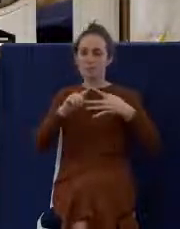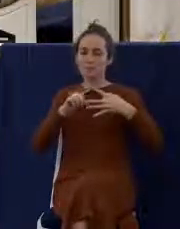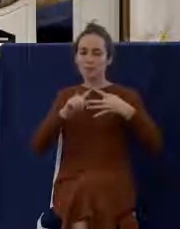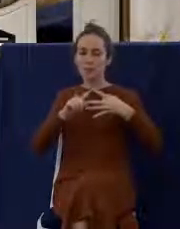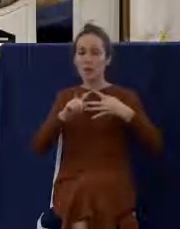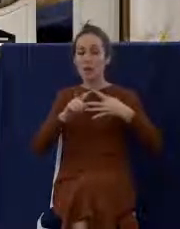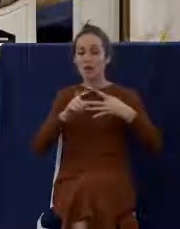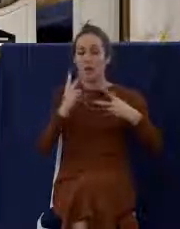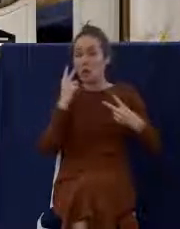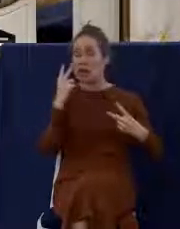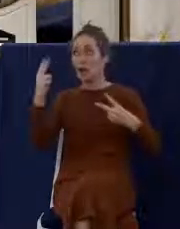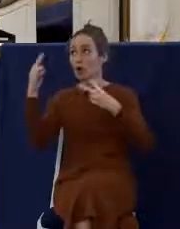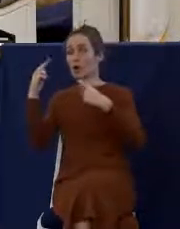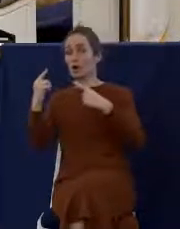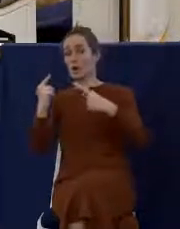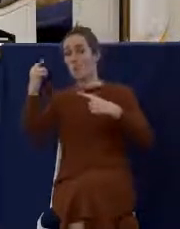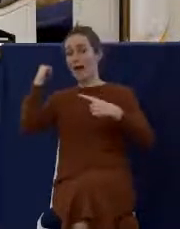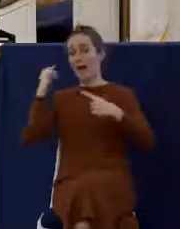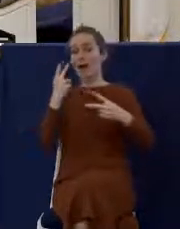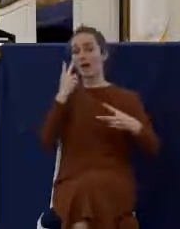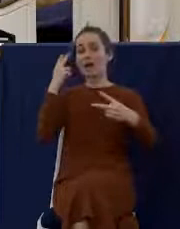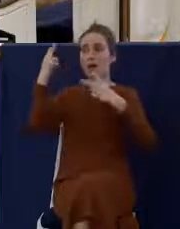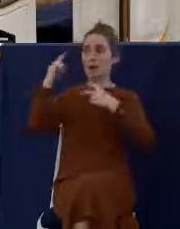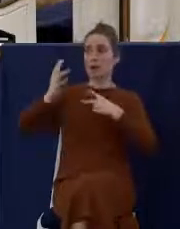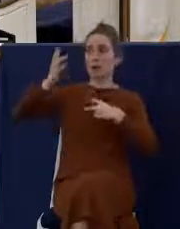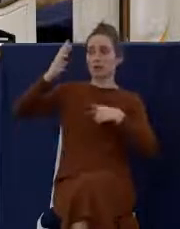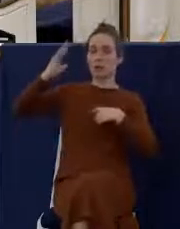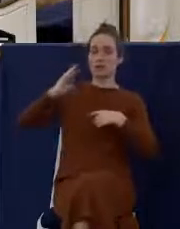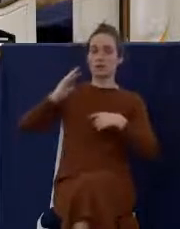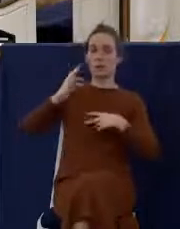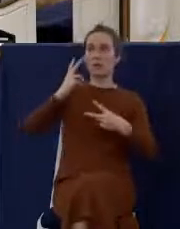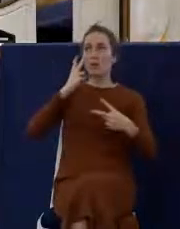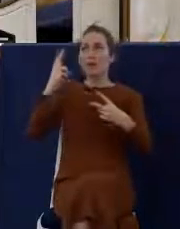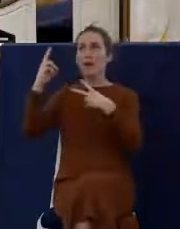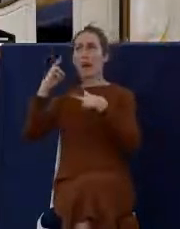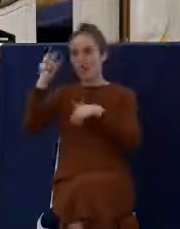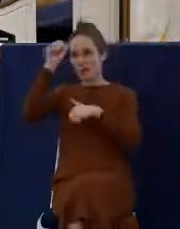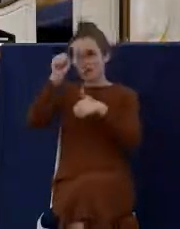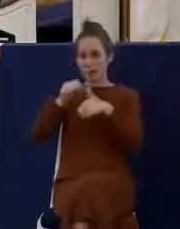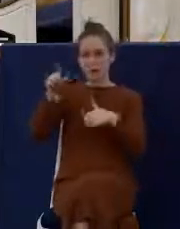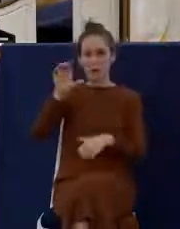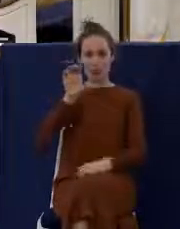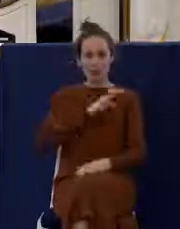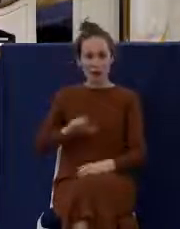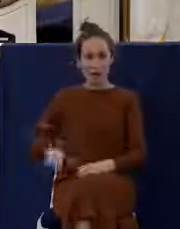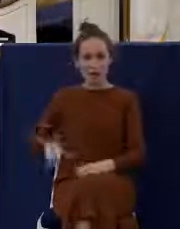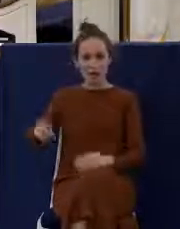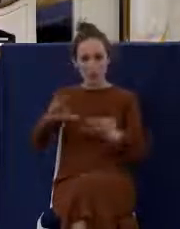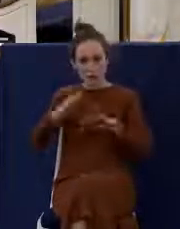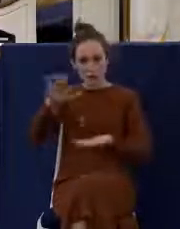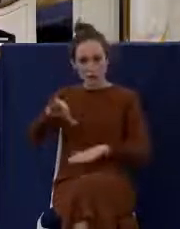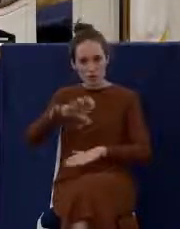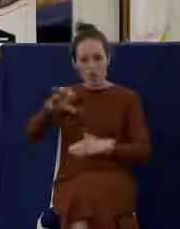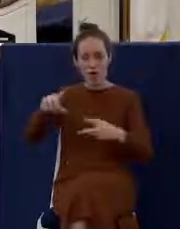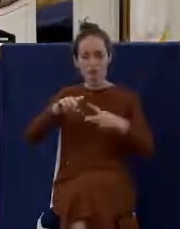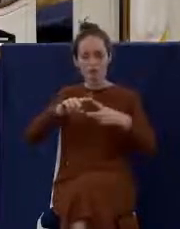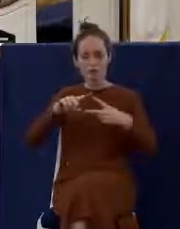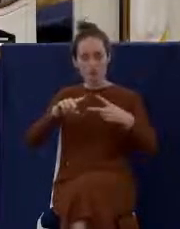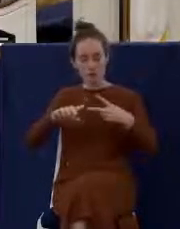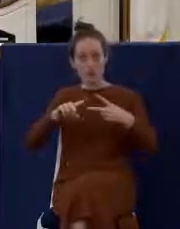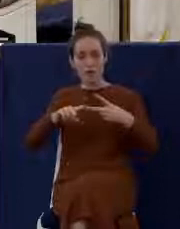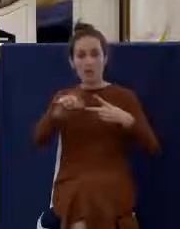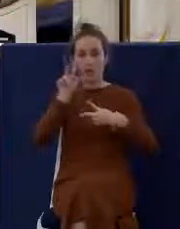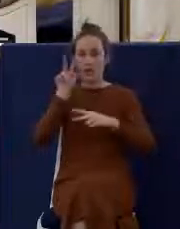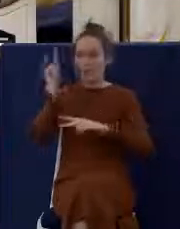We look back with gratitude to Jesus at his death on the cross. We remember Christ. We look around. We look around at the